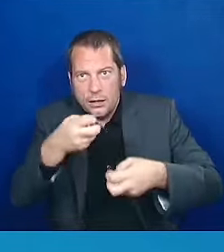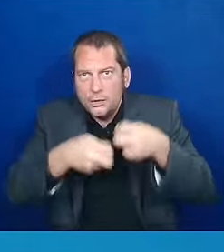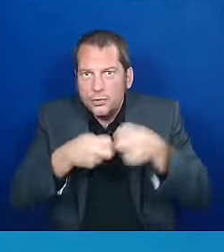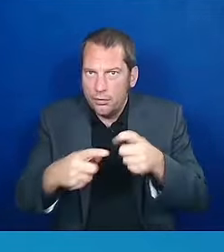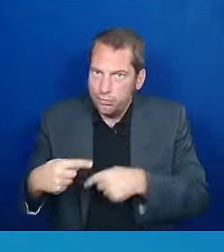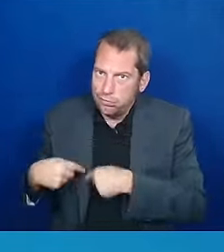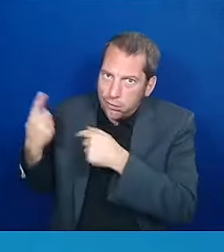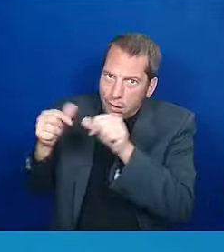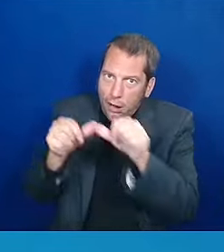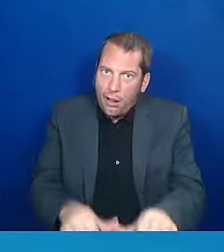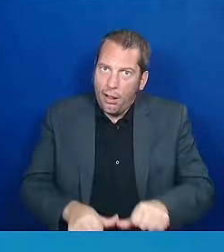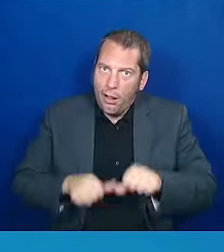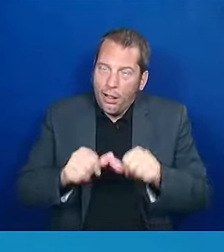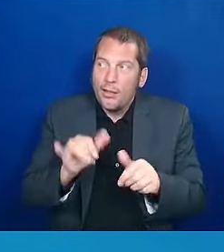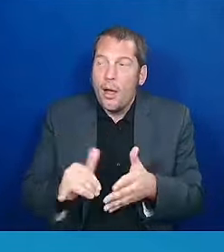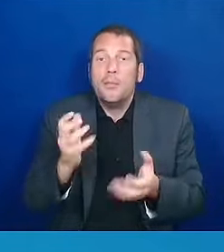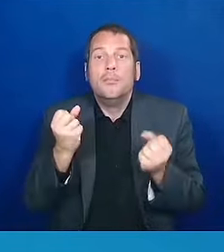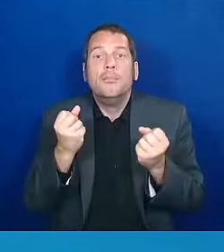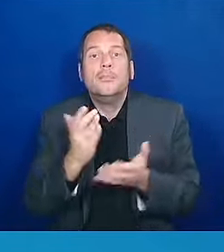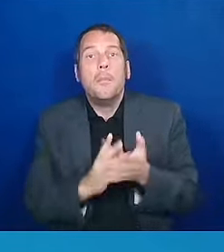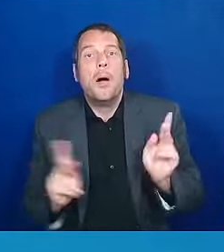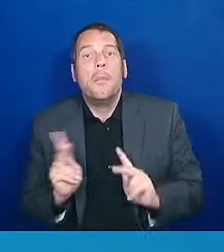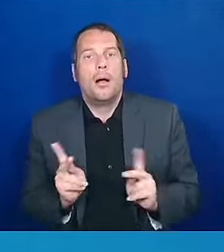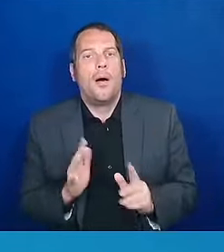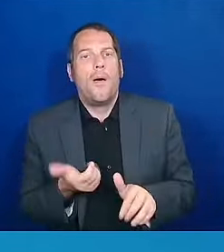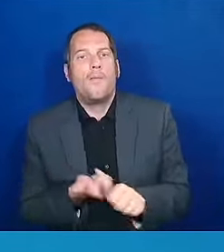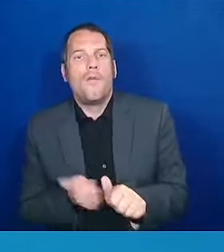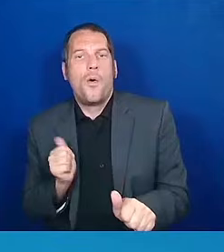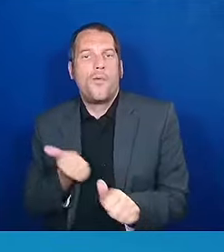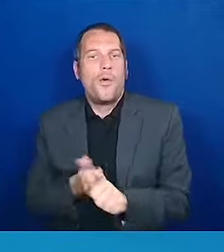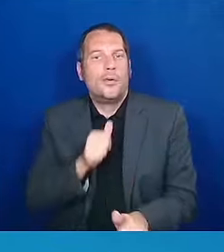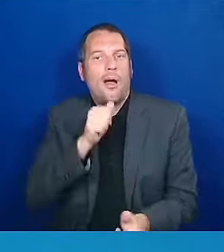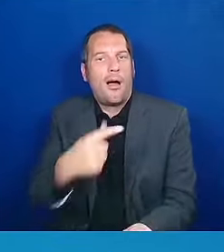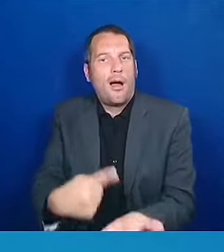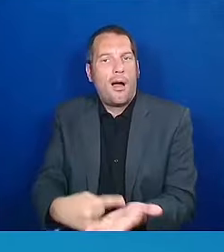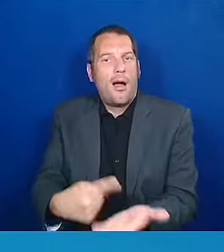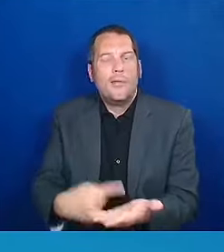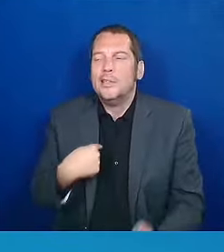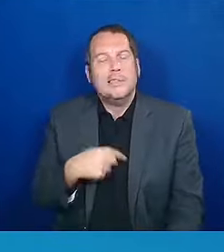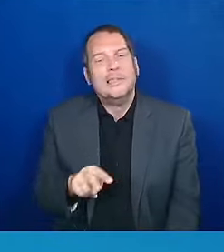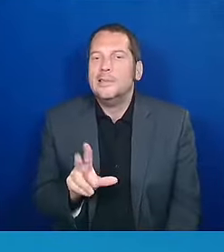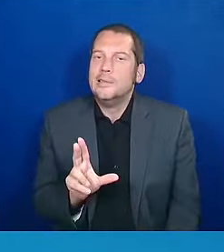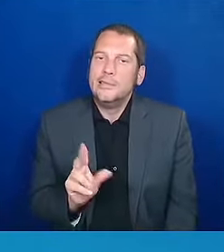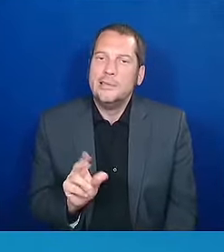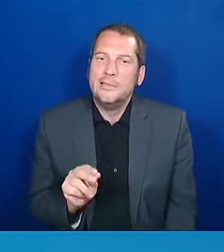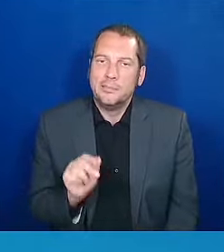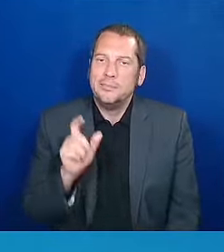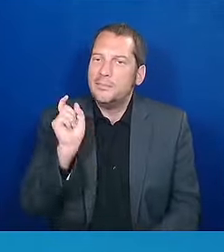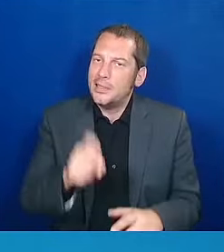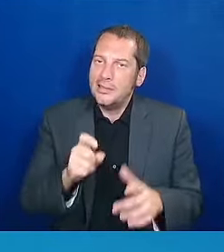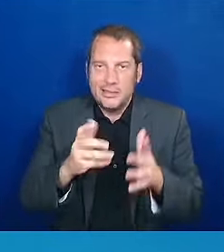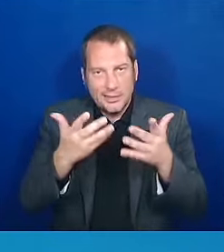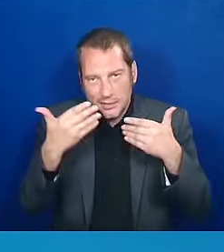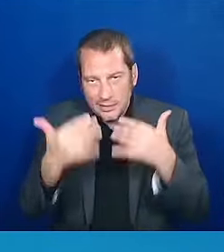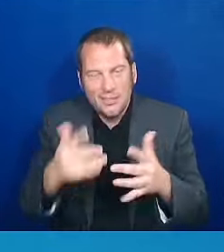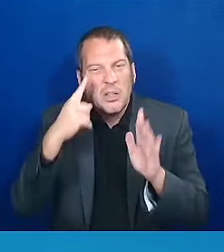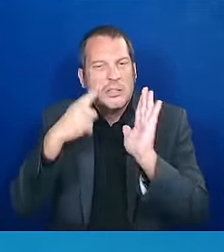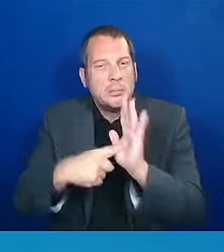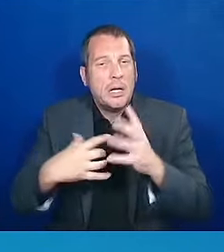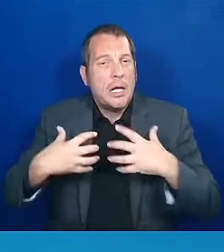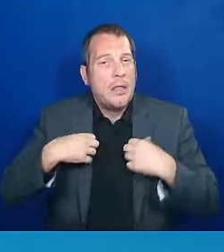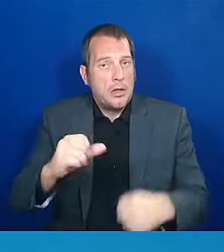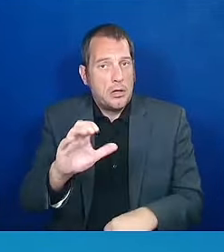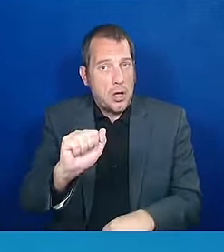affordable because the reality is that access to health care should be a right and not just a privilege of those who can afford it.